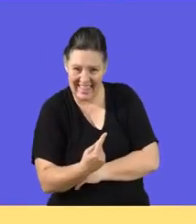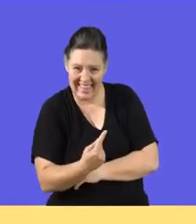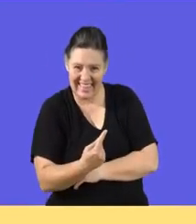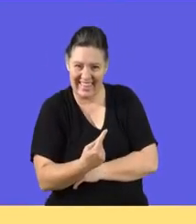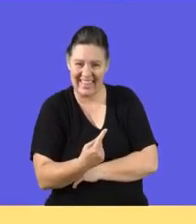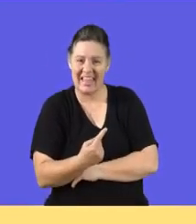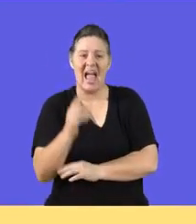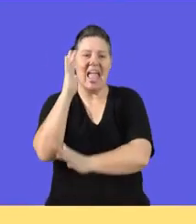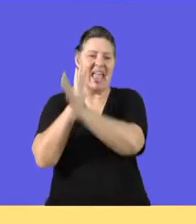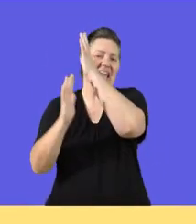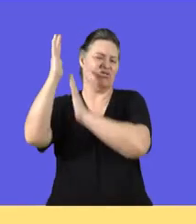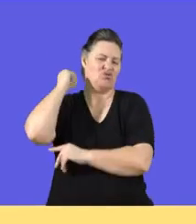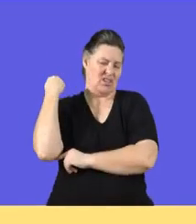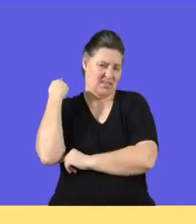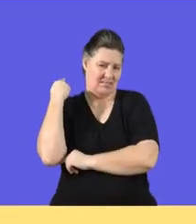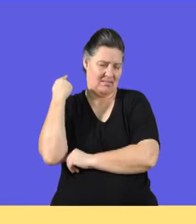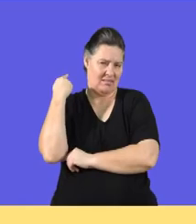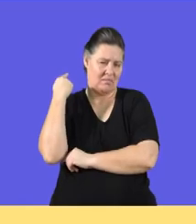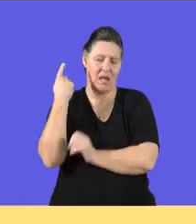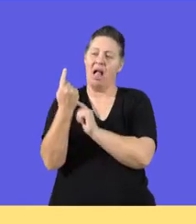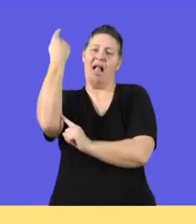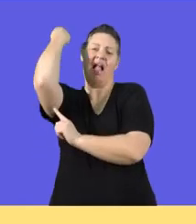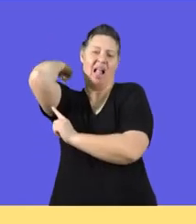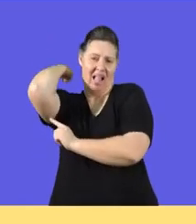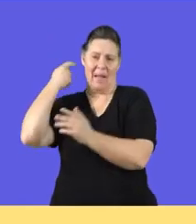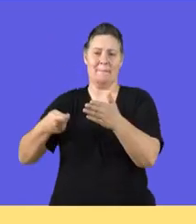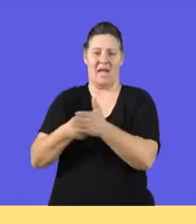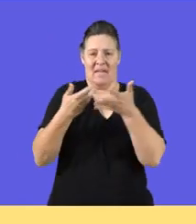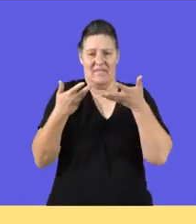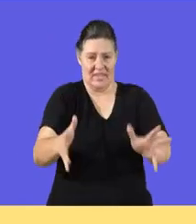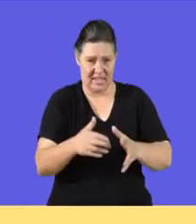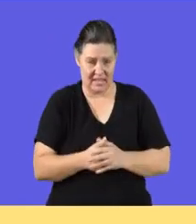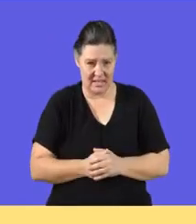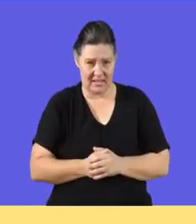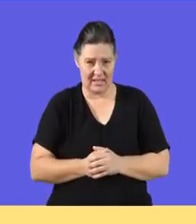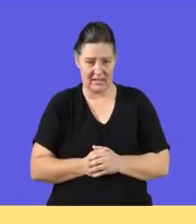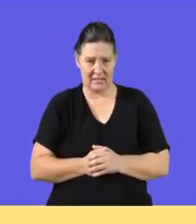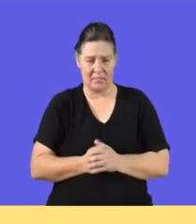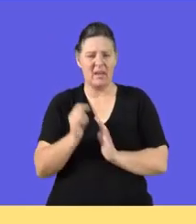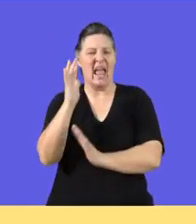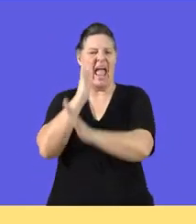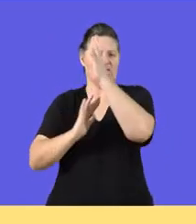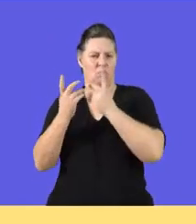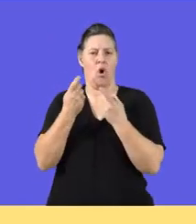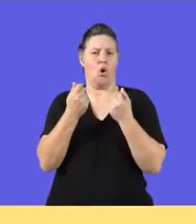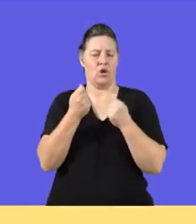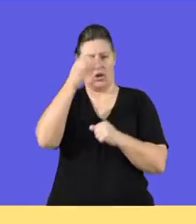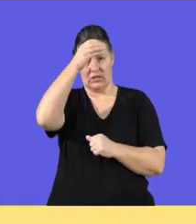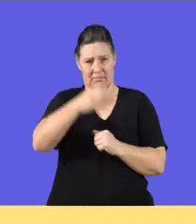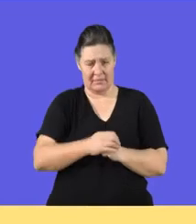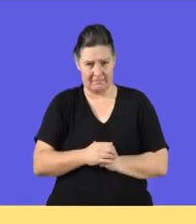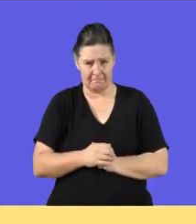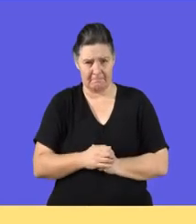earlier on, I did speak about history. So, already in your mind, I'm drawing your attention to the historical